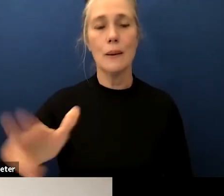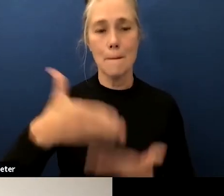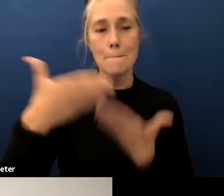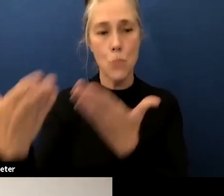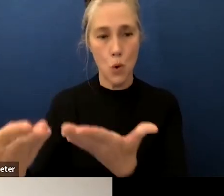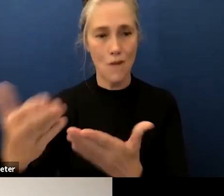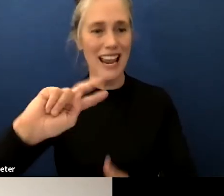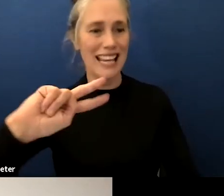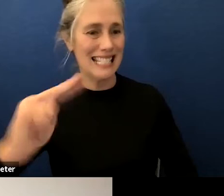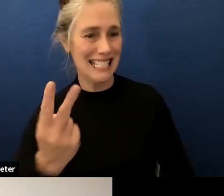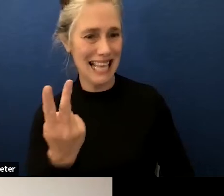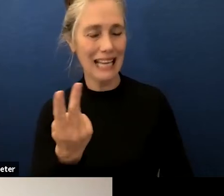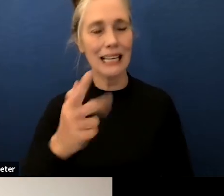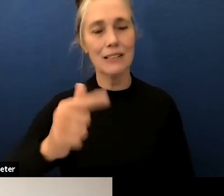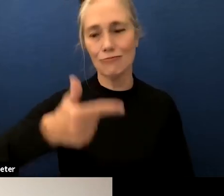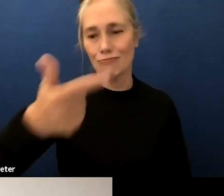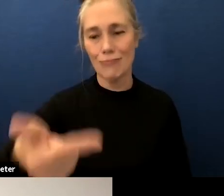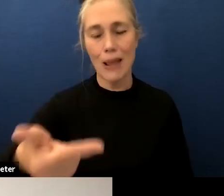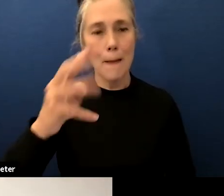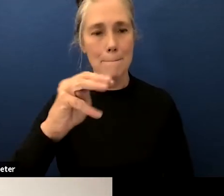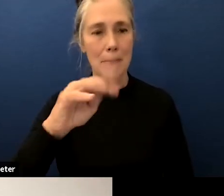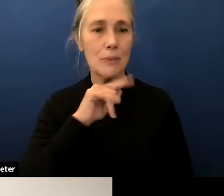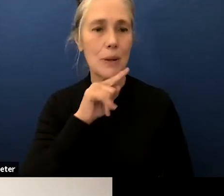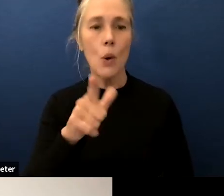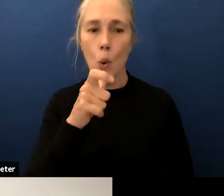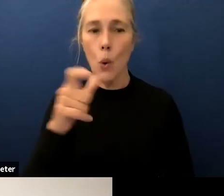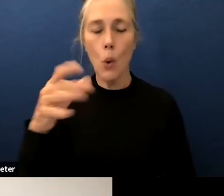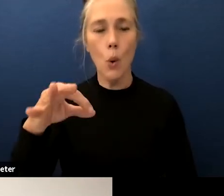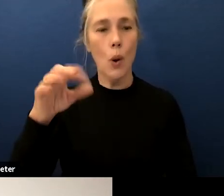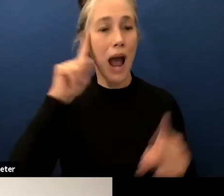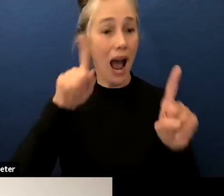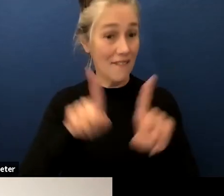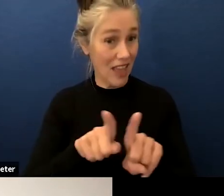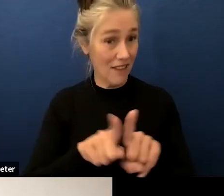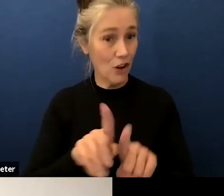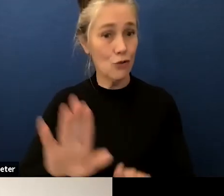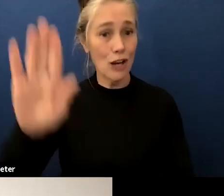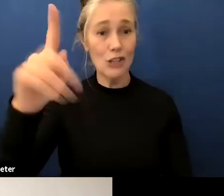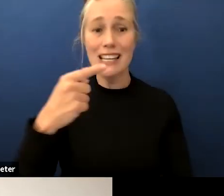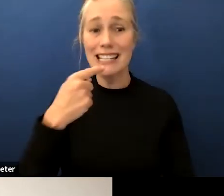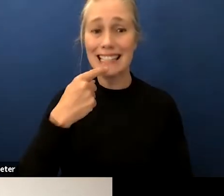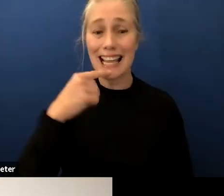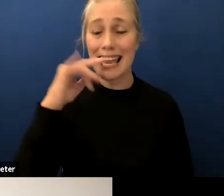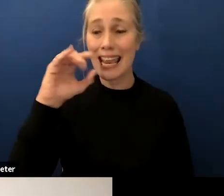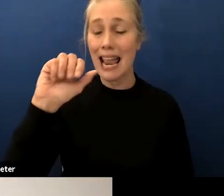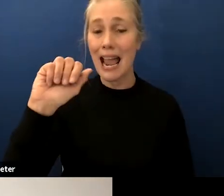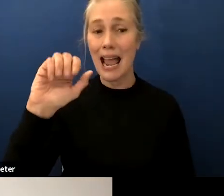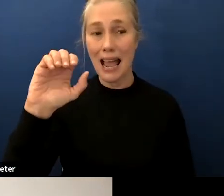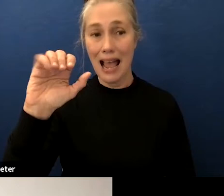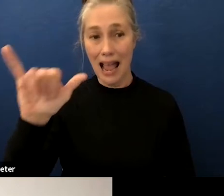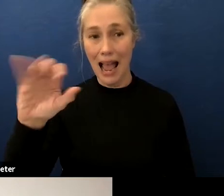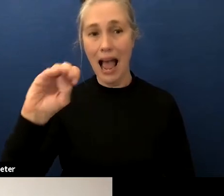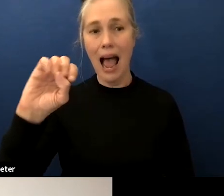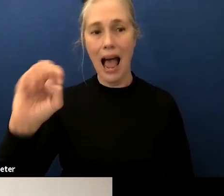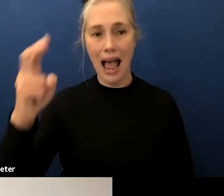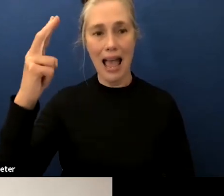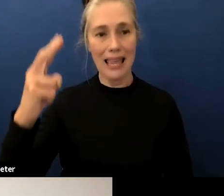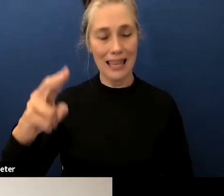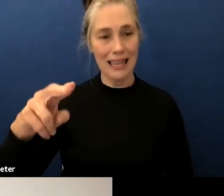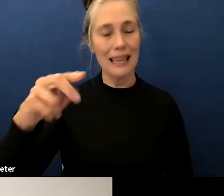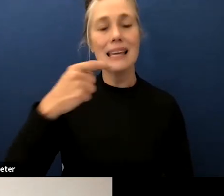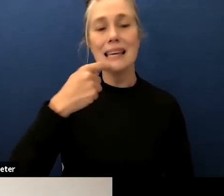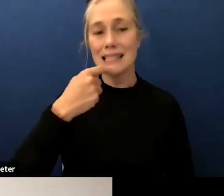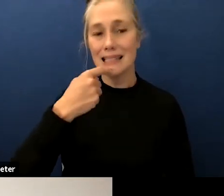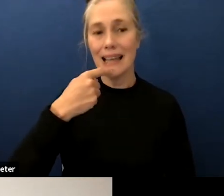miss munoz all in favor please signify by raising your hand and saying aye aye aye these plans are